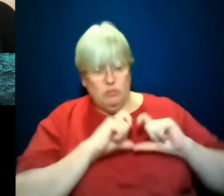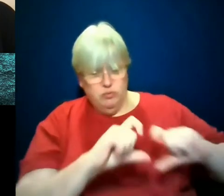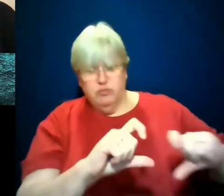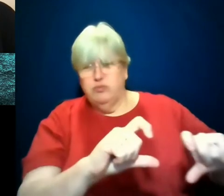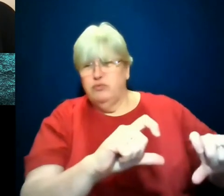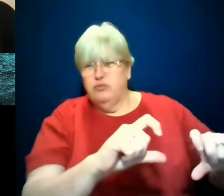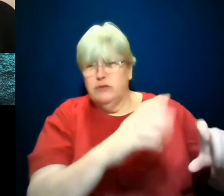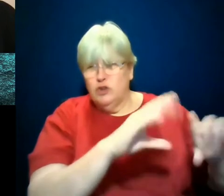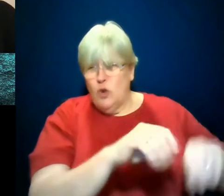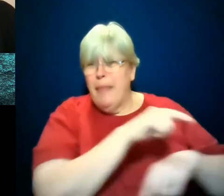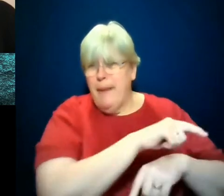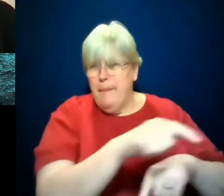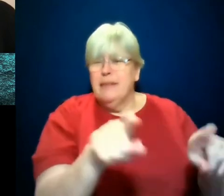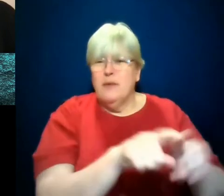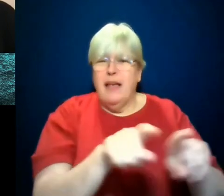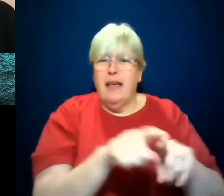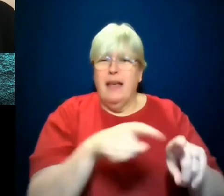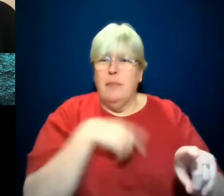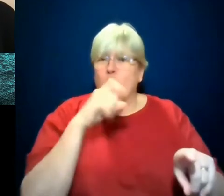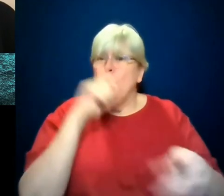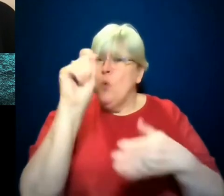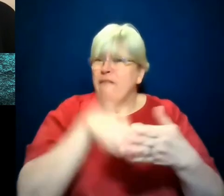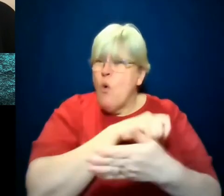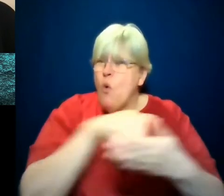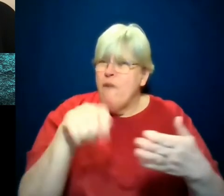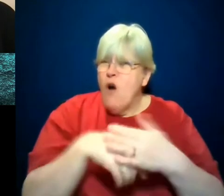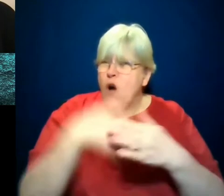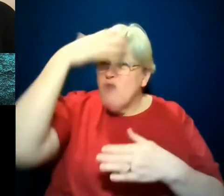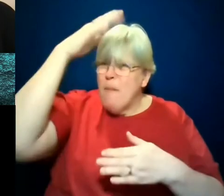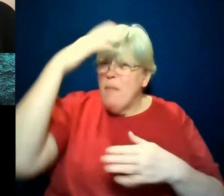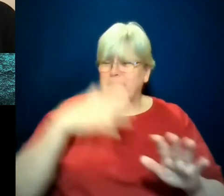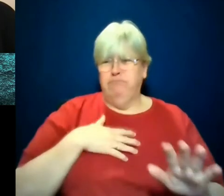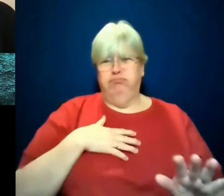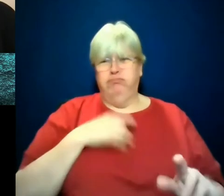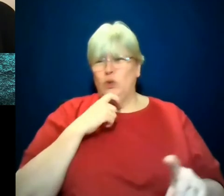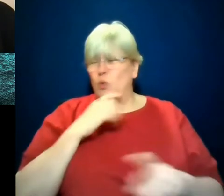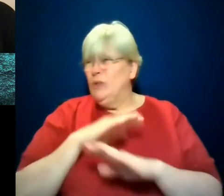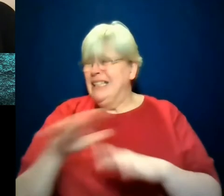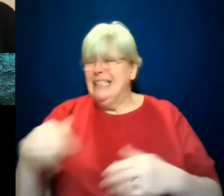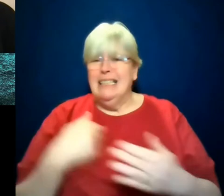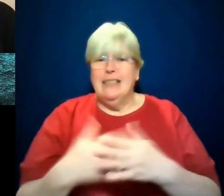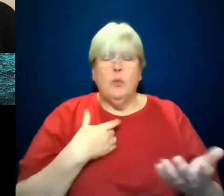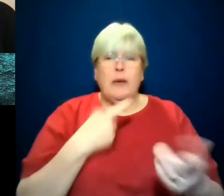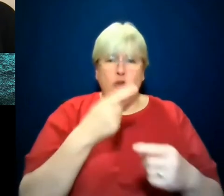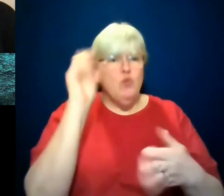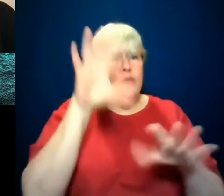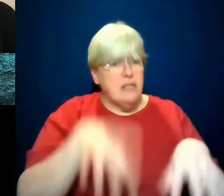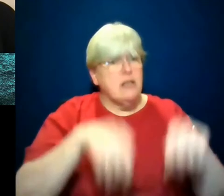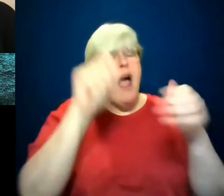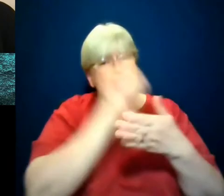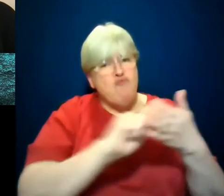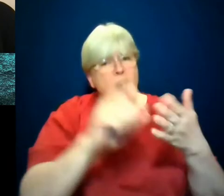saying so, who obviously didn't. But at that point, when you started writing about this organization, do you feel that you